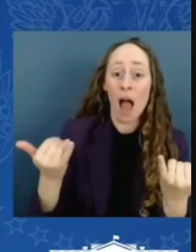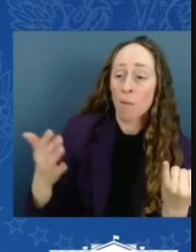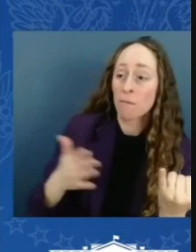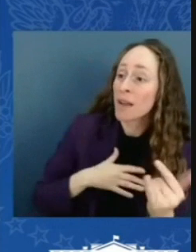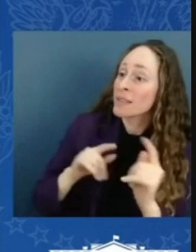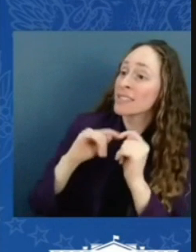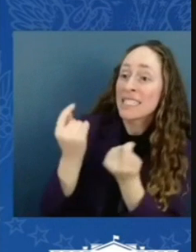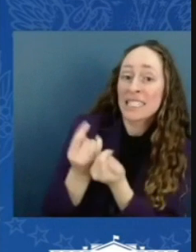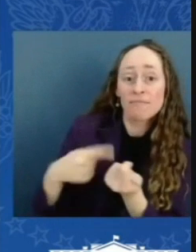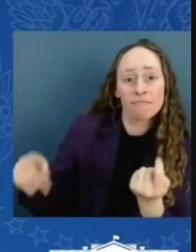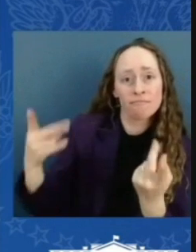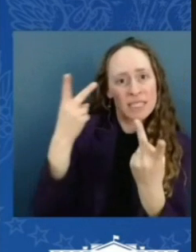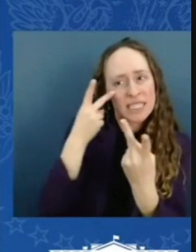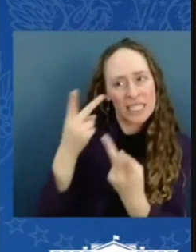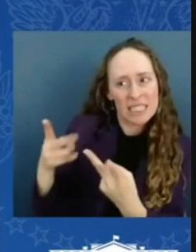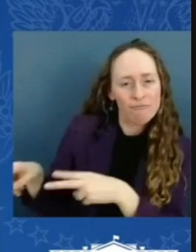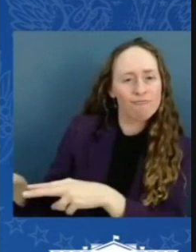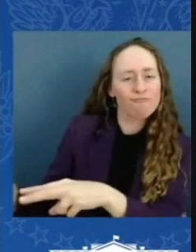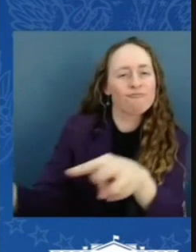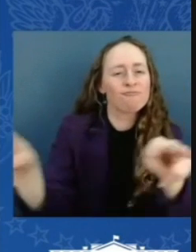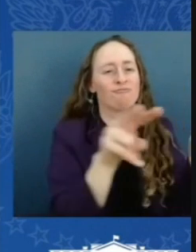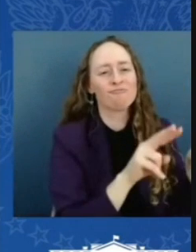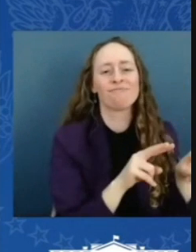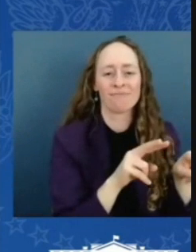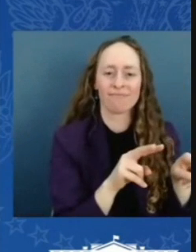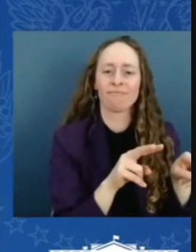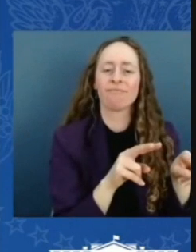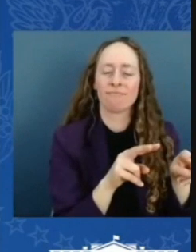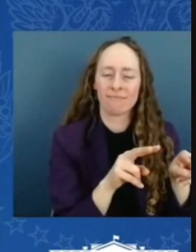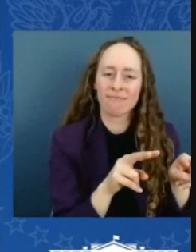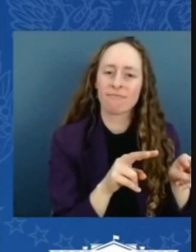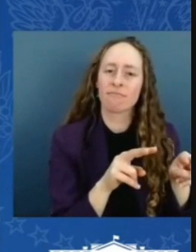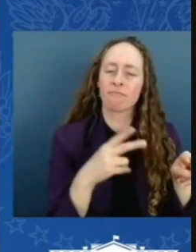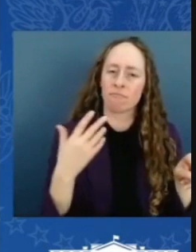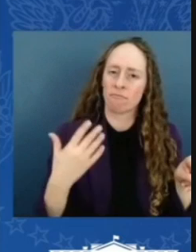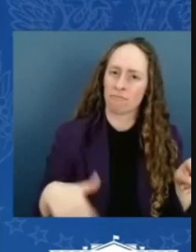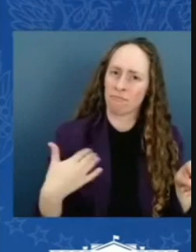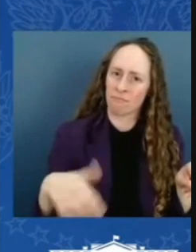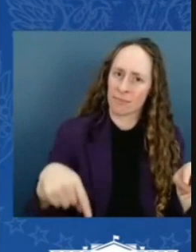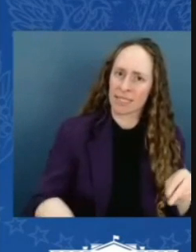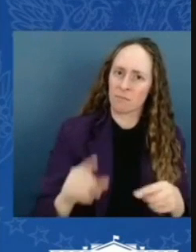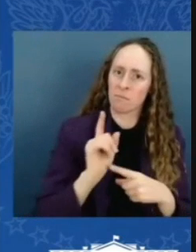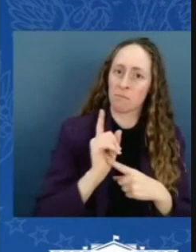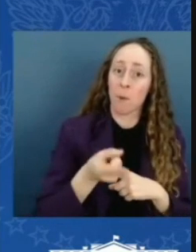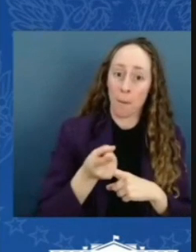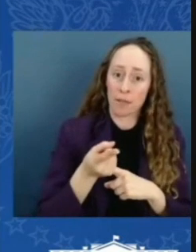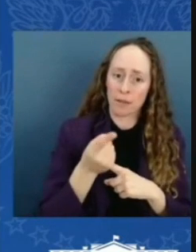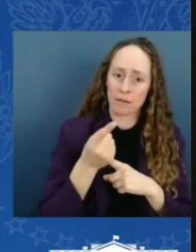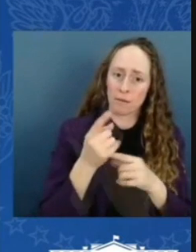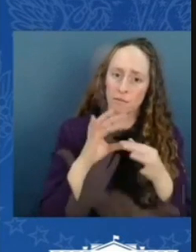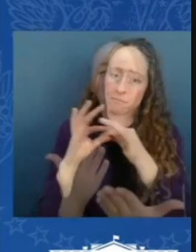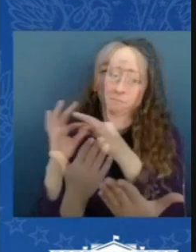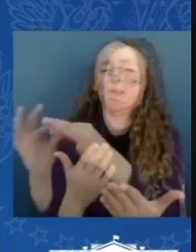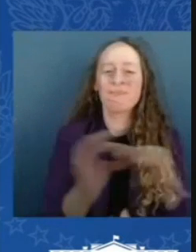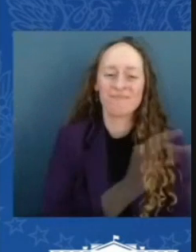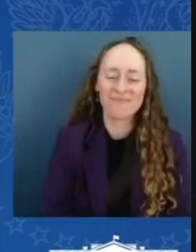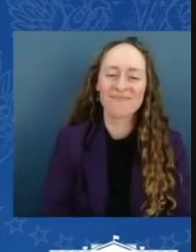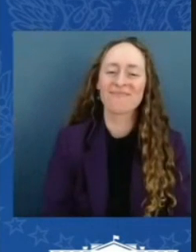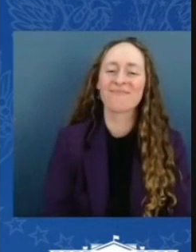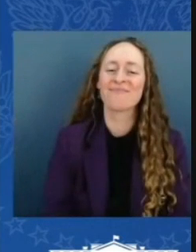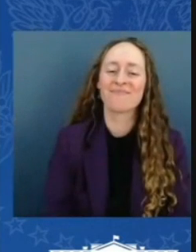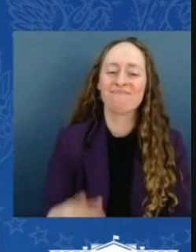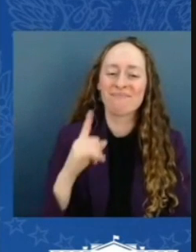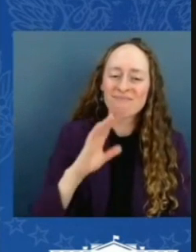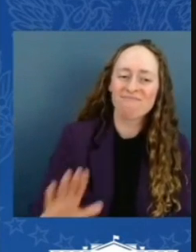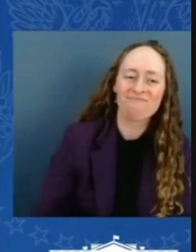of the beauty that can come from unifying for a common goal and doing things the right way. I